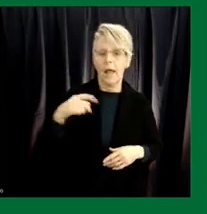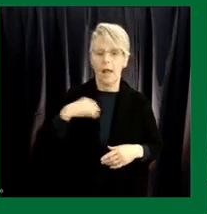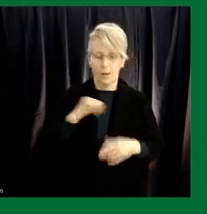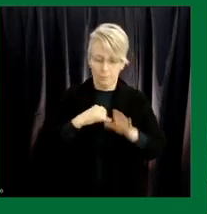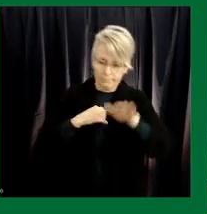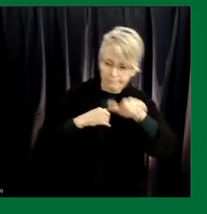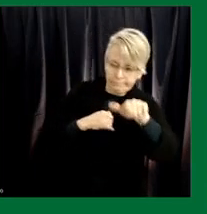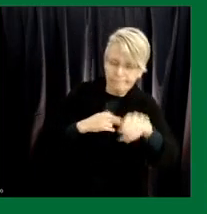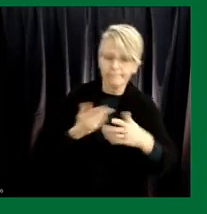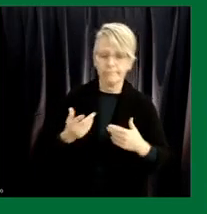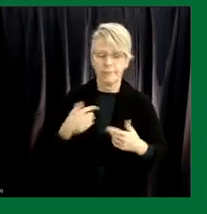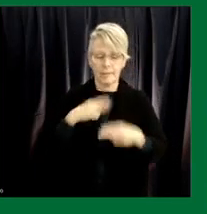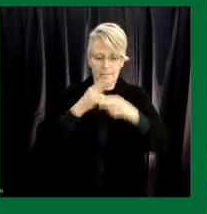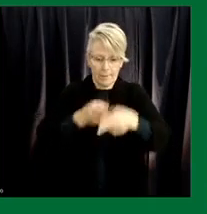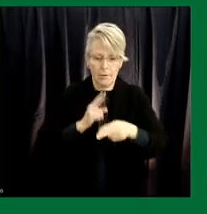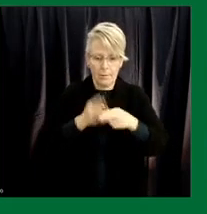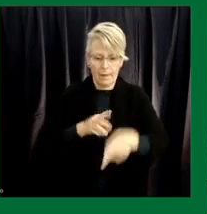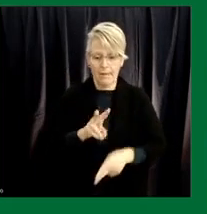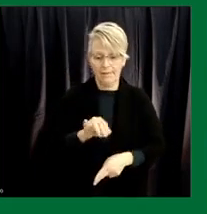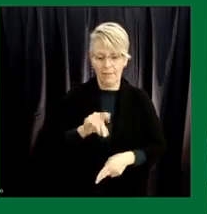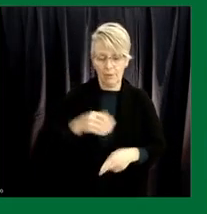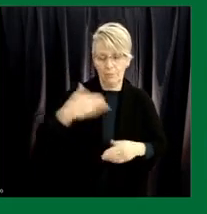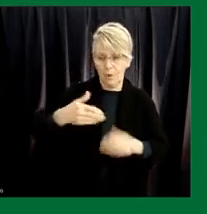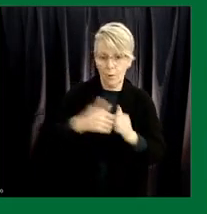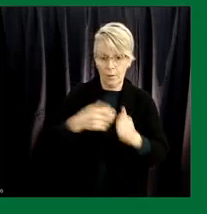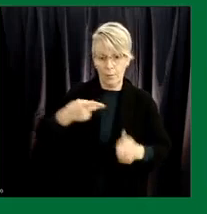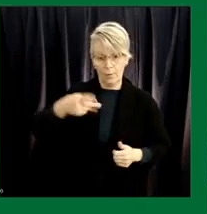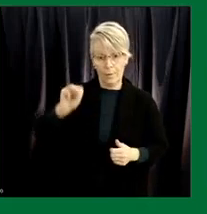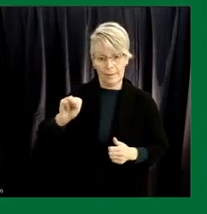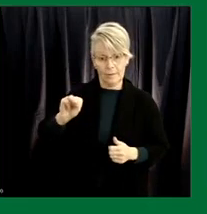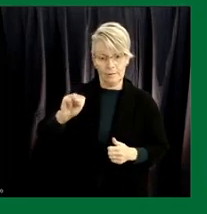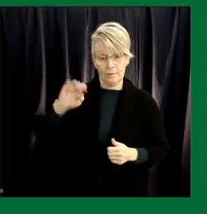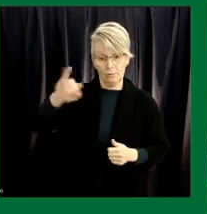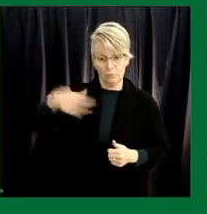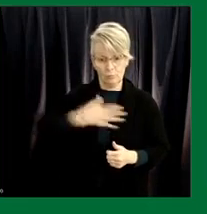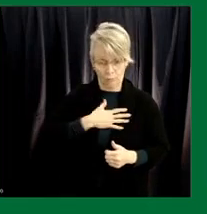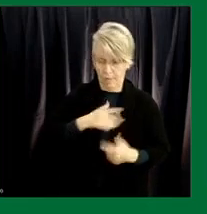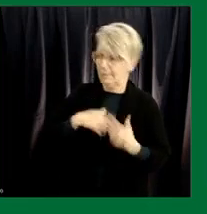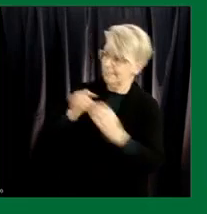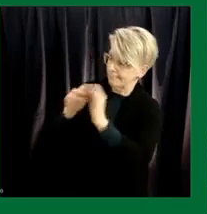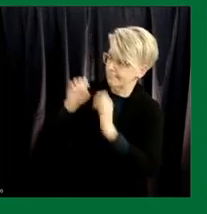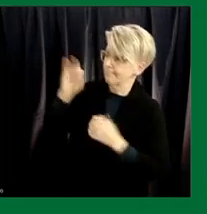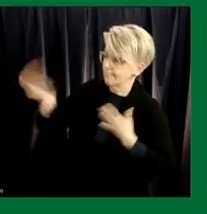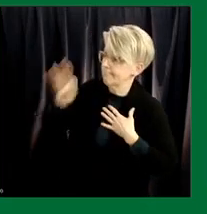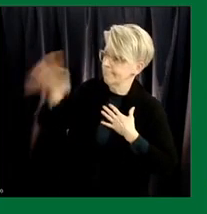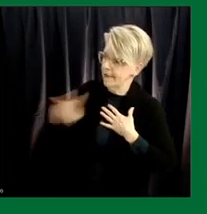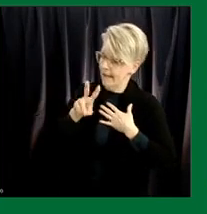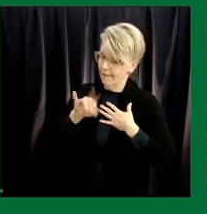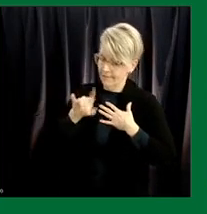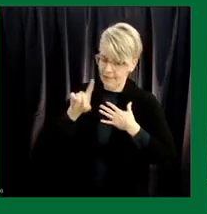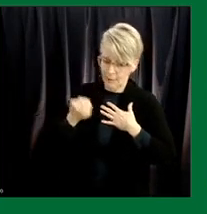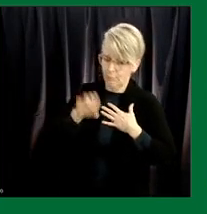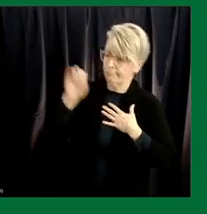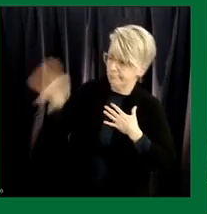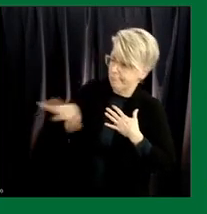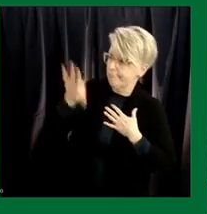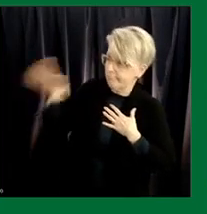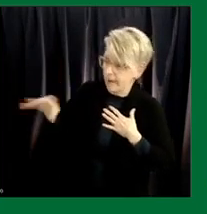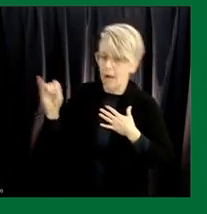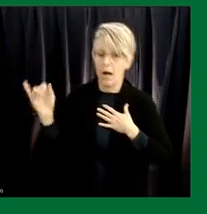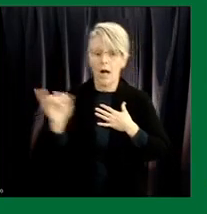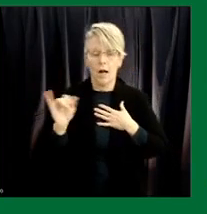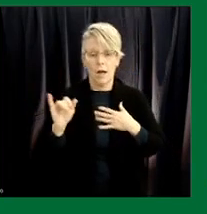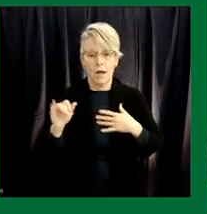veto a number of times in our conversations with the prime minister um and spoken specifically uh to this ask with uh uh